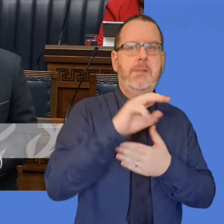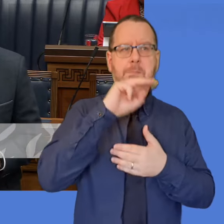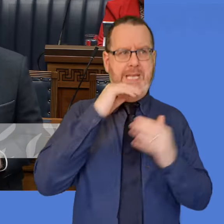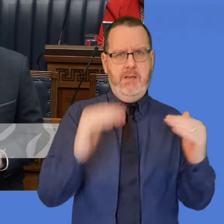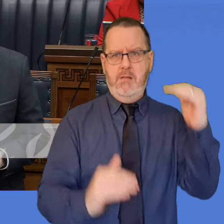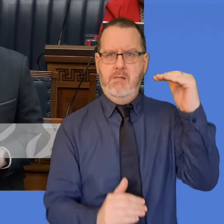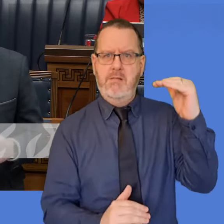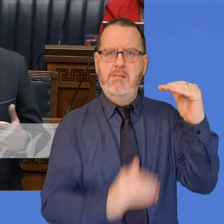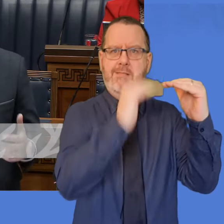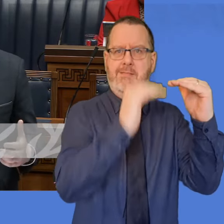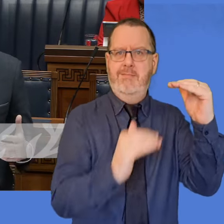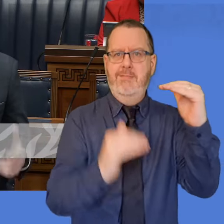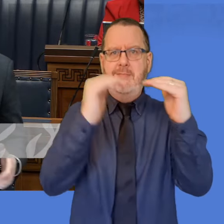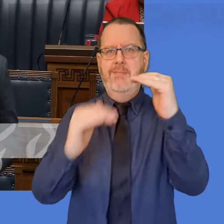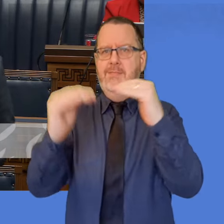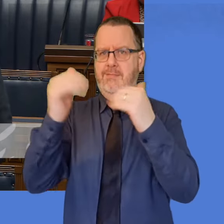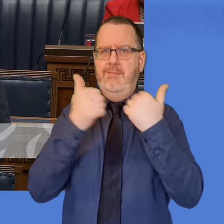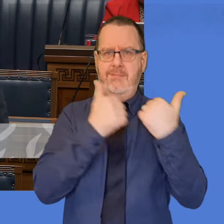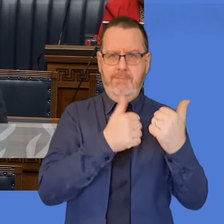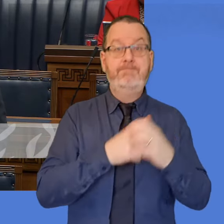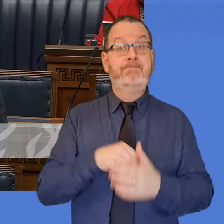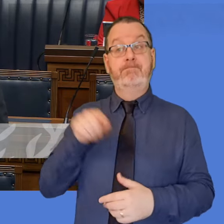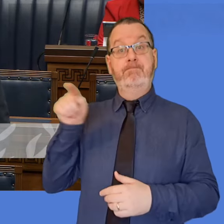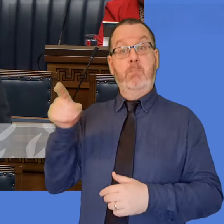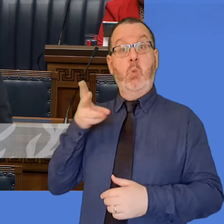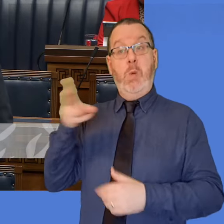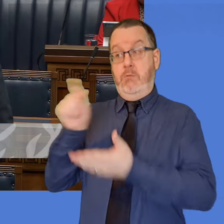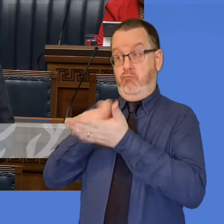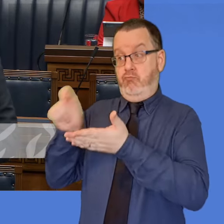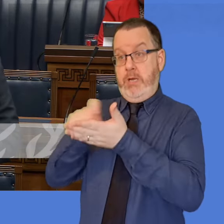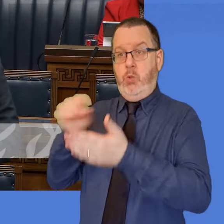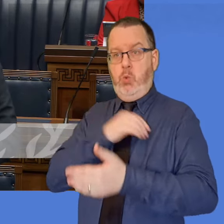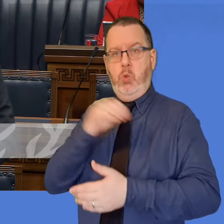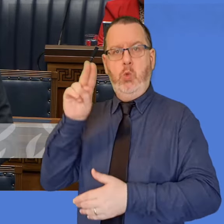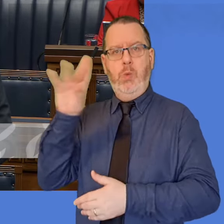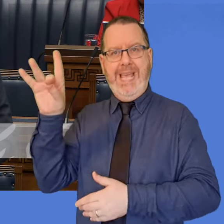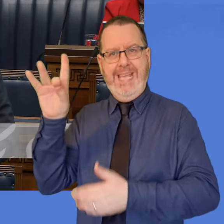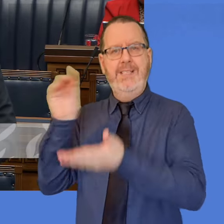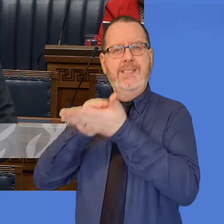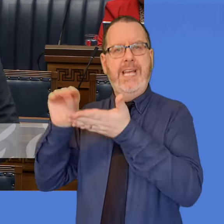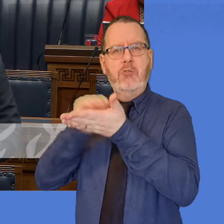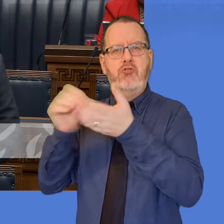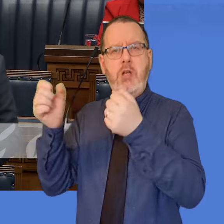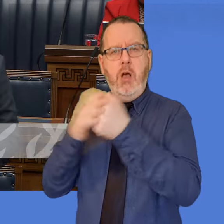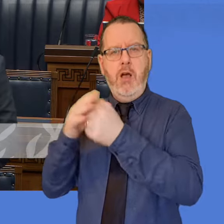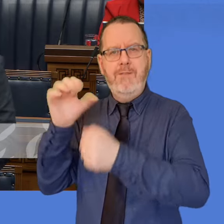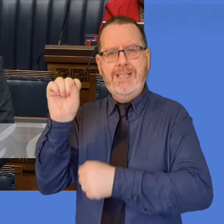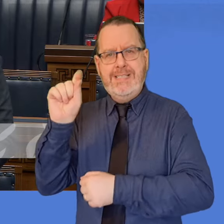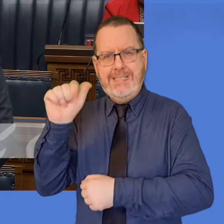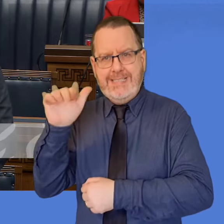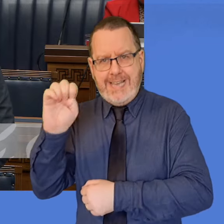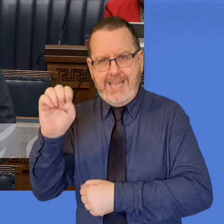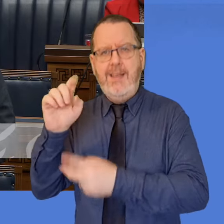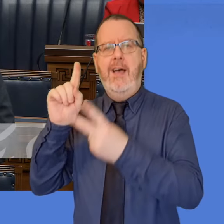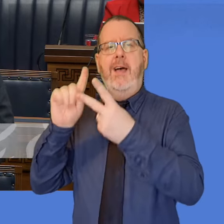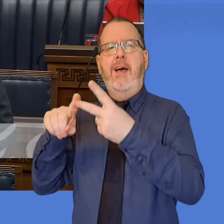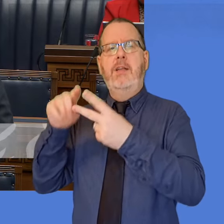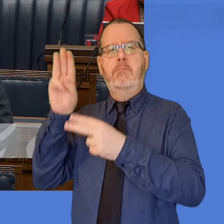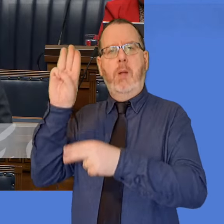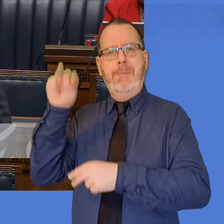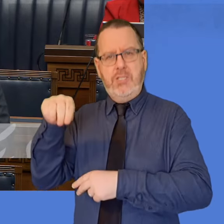standard. The Minister will be writing to the Secretary of State and the Prime Minister, outlining